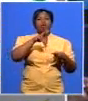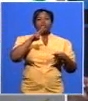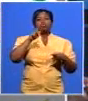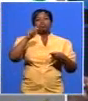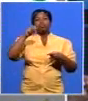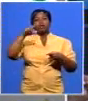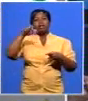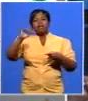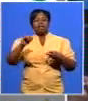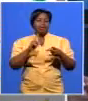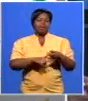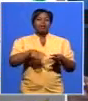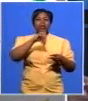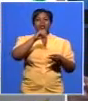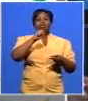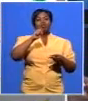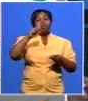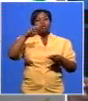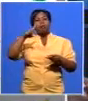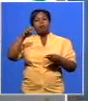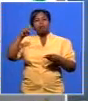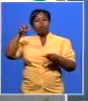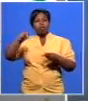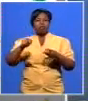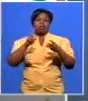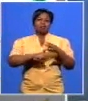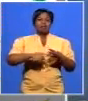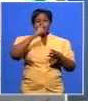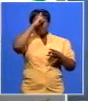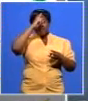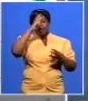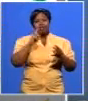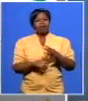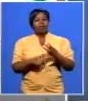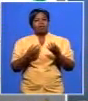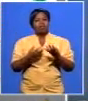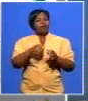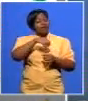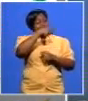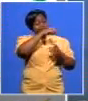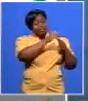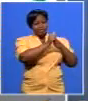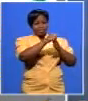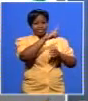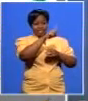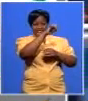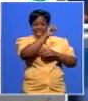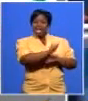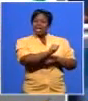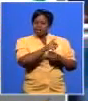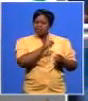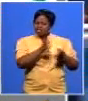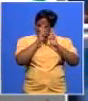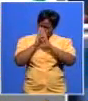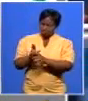a solomon machango and Helen Zeller will have to go and pay tribute to those leaders of our movement but are you to have credibility are you concerned